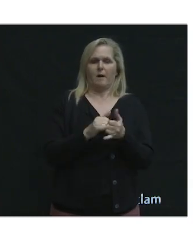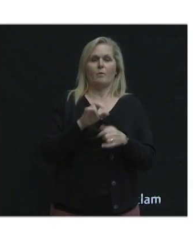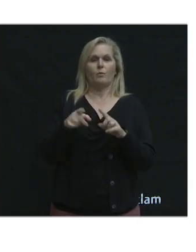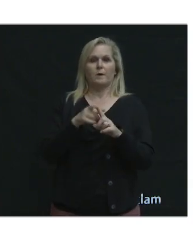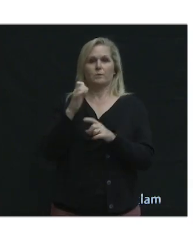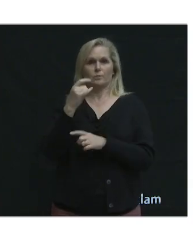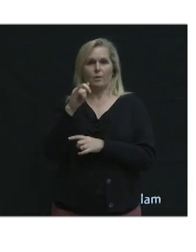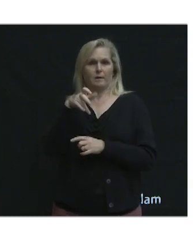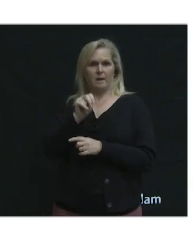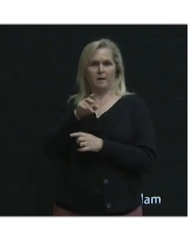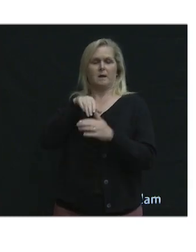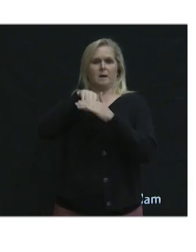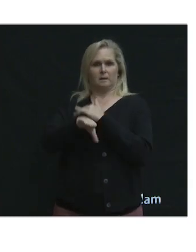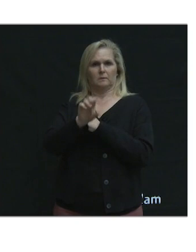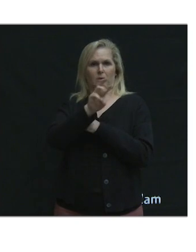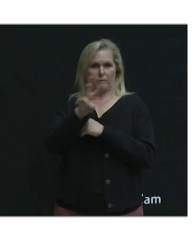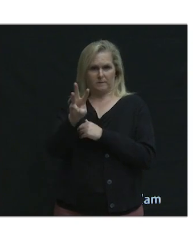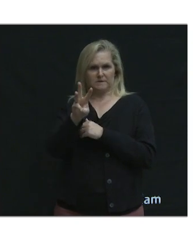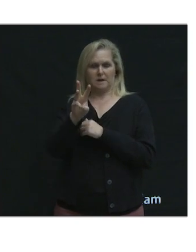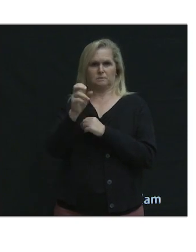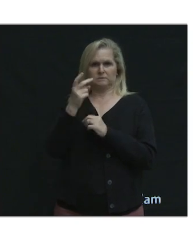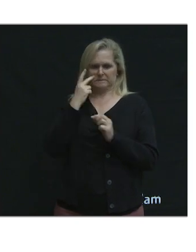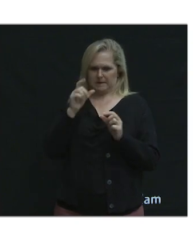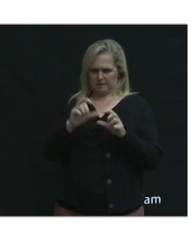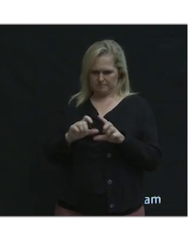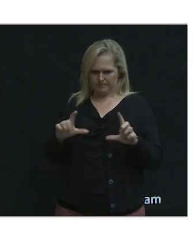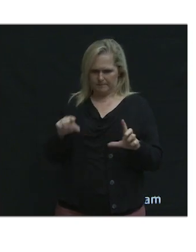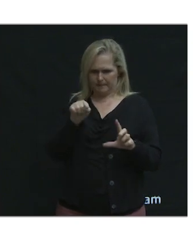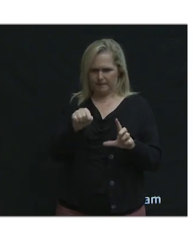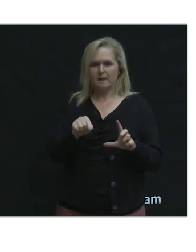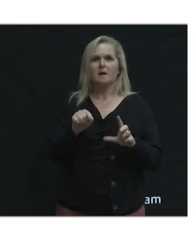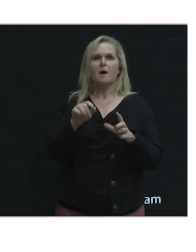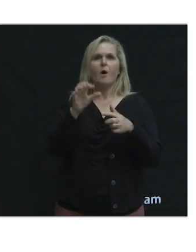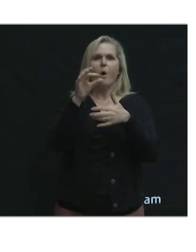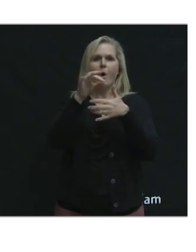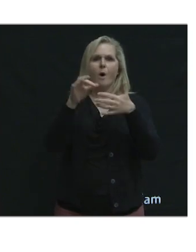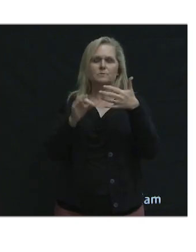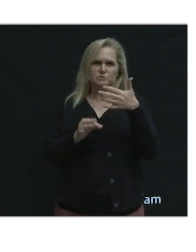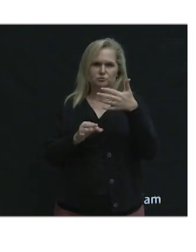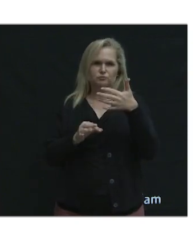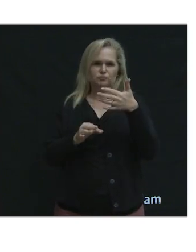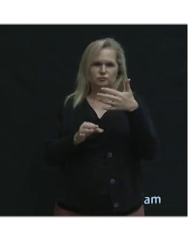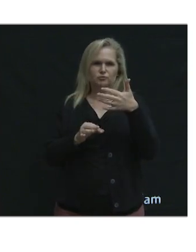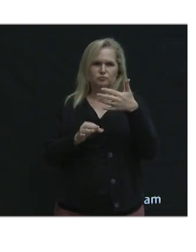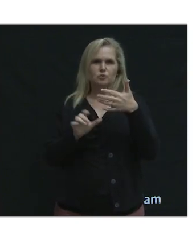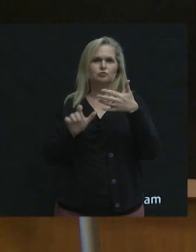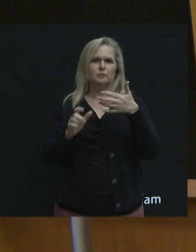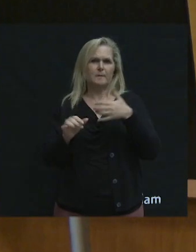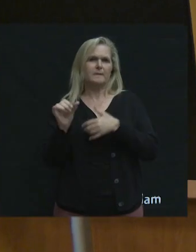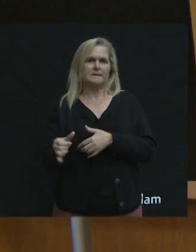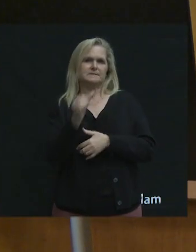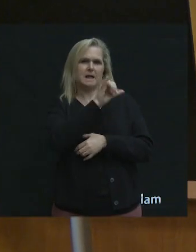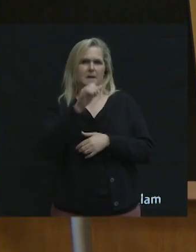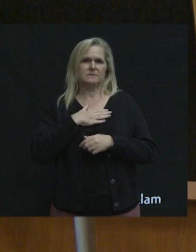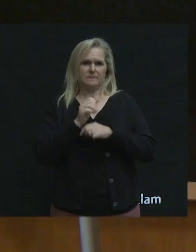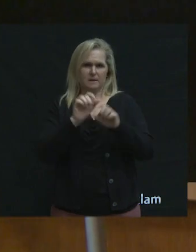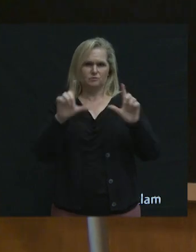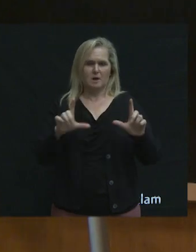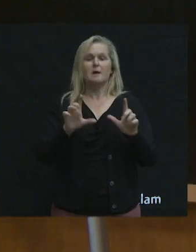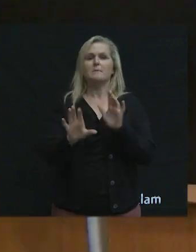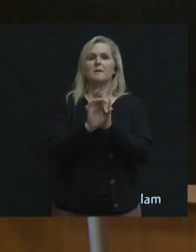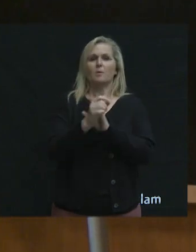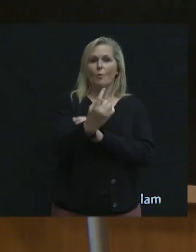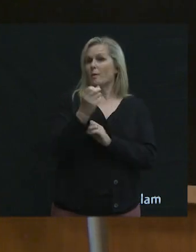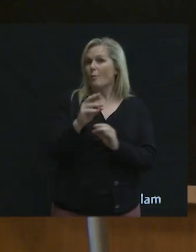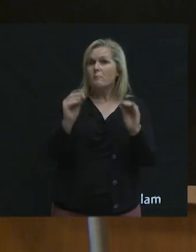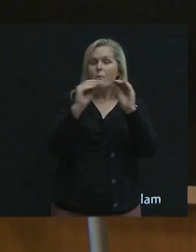you get into the website, you're going to see a bunch of options and these should be the options that you see. All you have to do is pick one